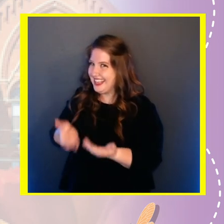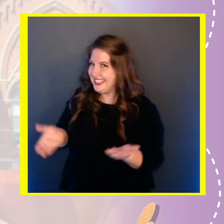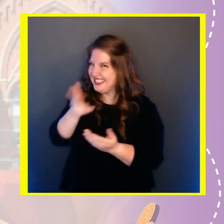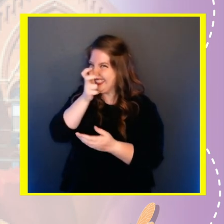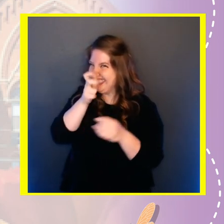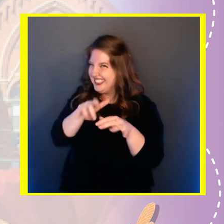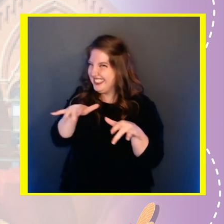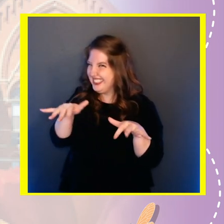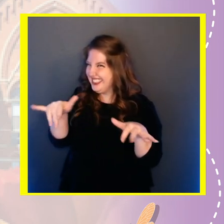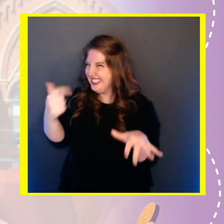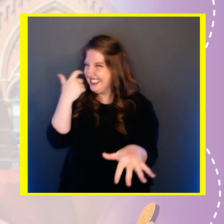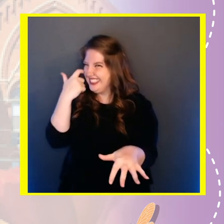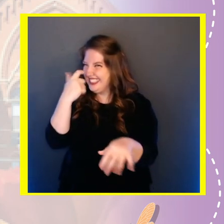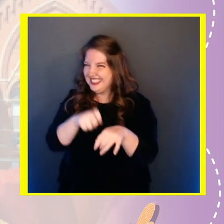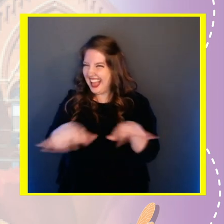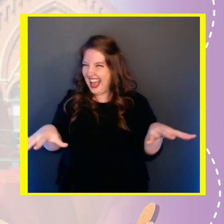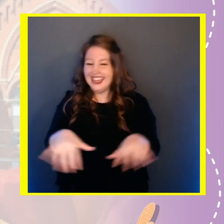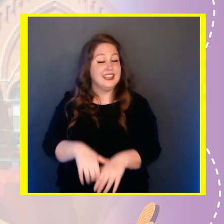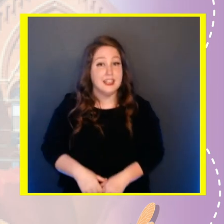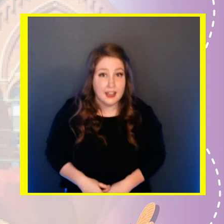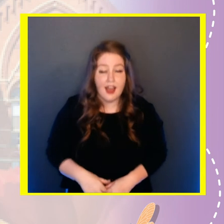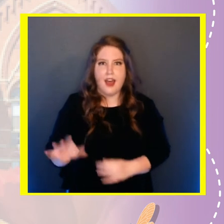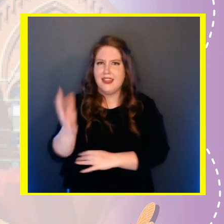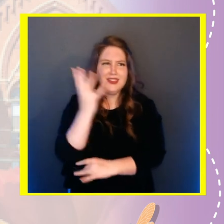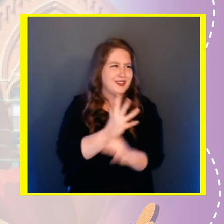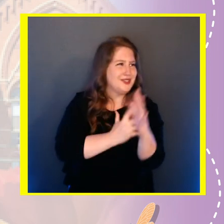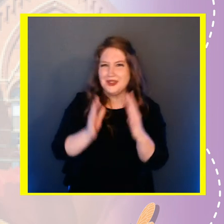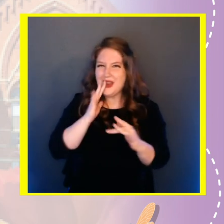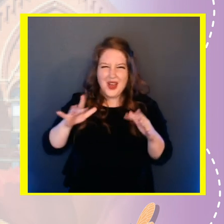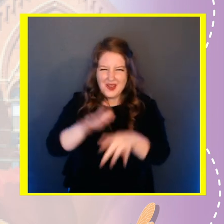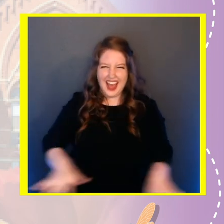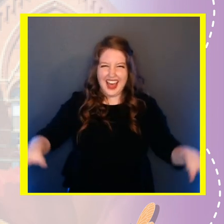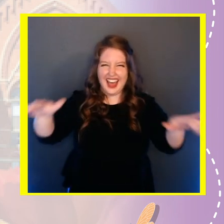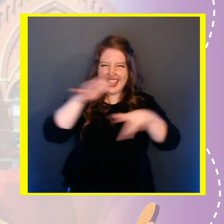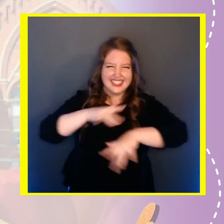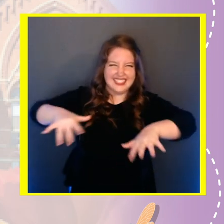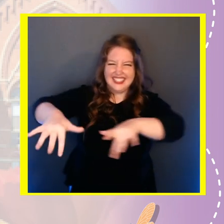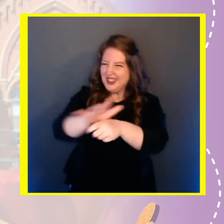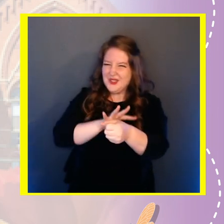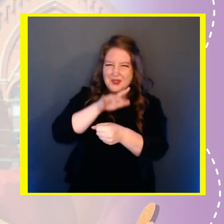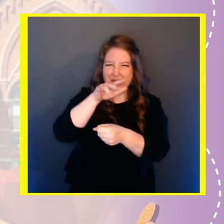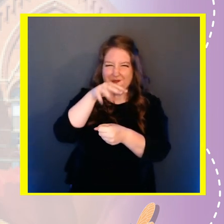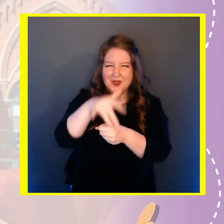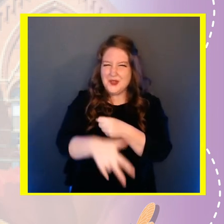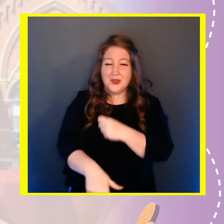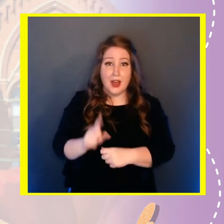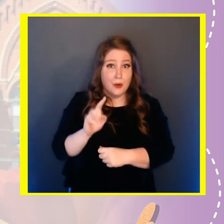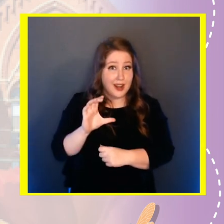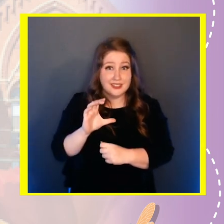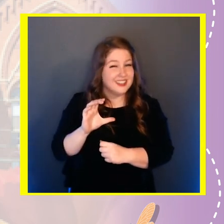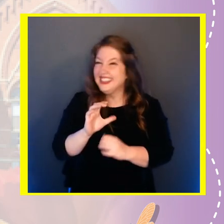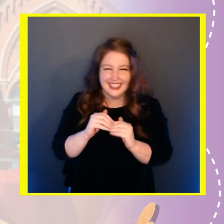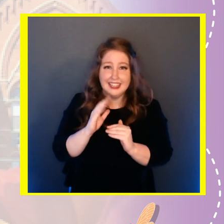Ghostly reminder of the adult cicadas that emerge just the night before. As time goes on, the